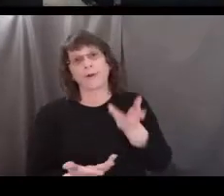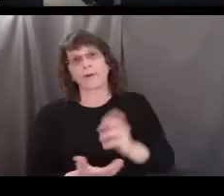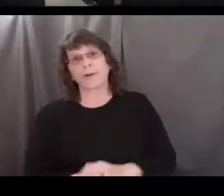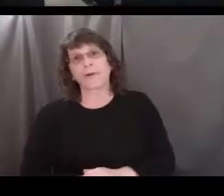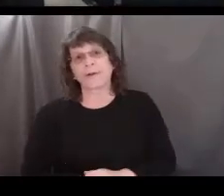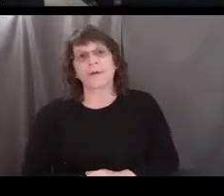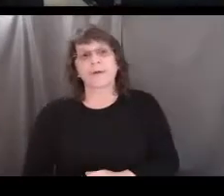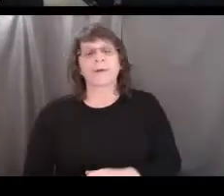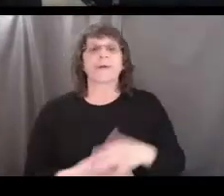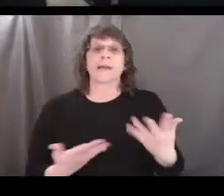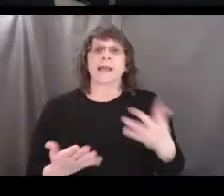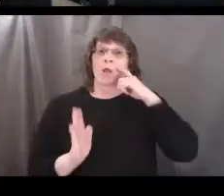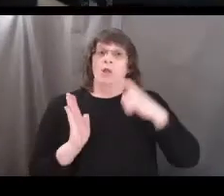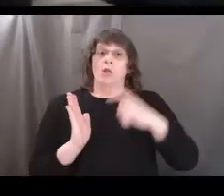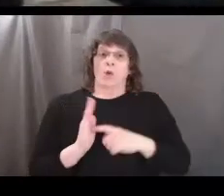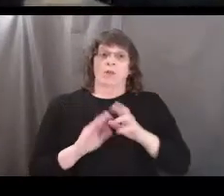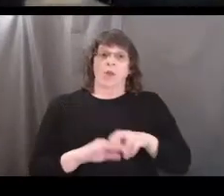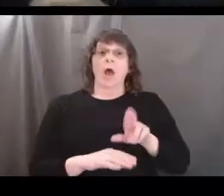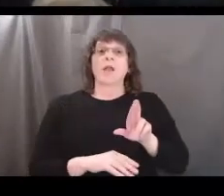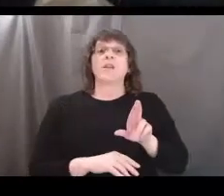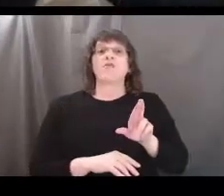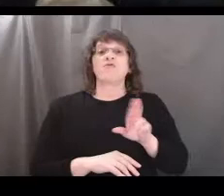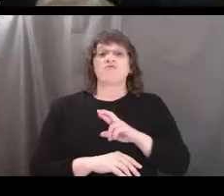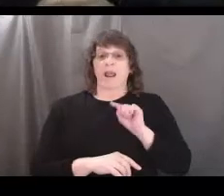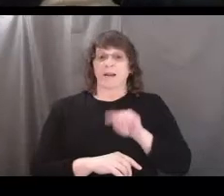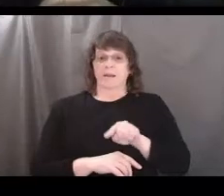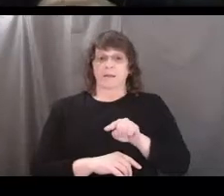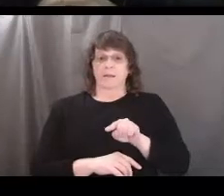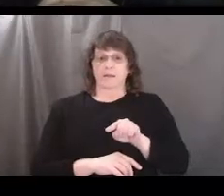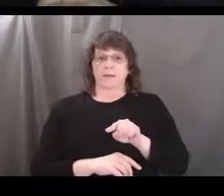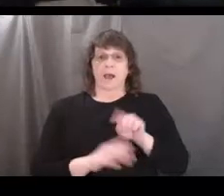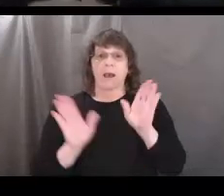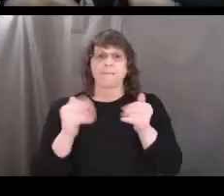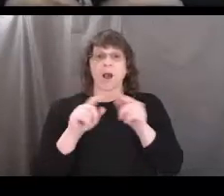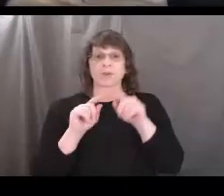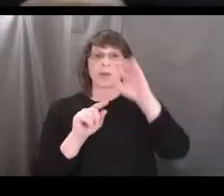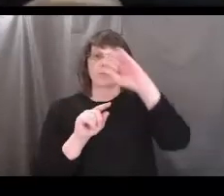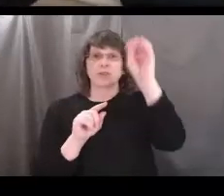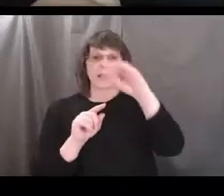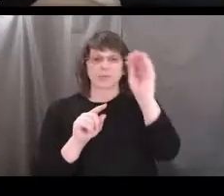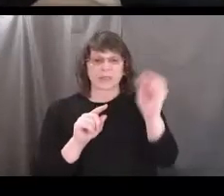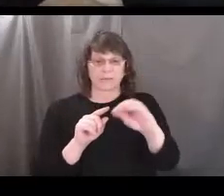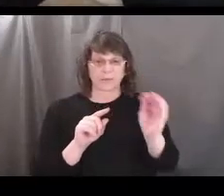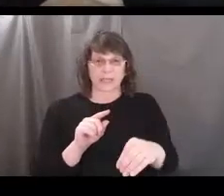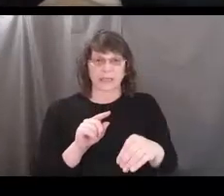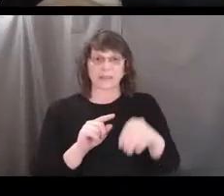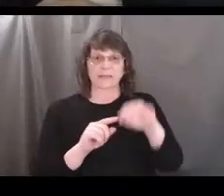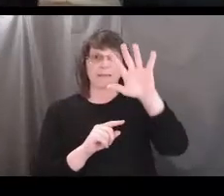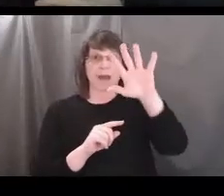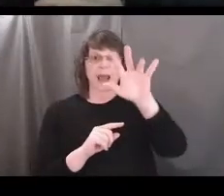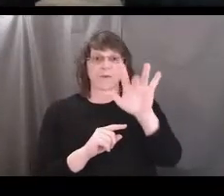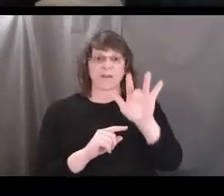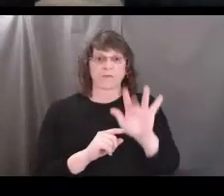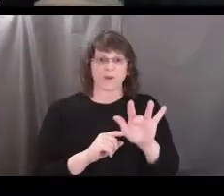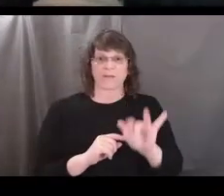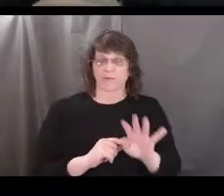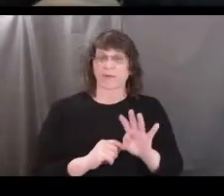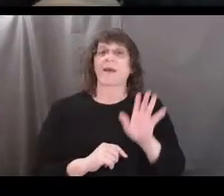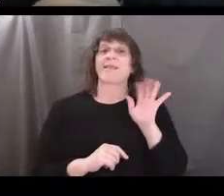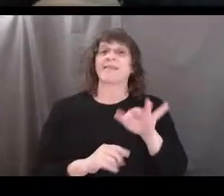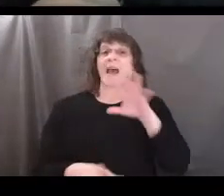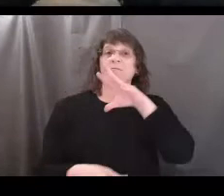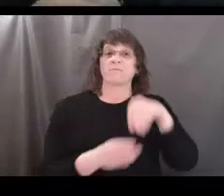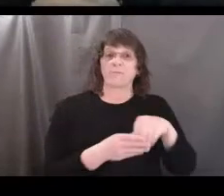Now, you notice on the right side is a box of percentages. Each of these percentages belong to each ingredient in the